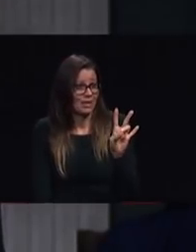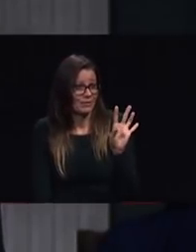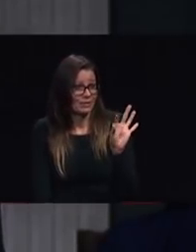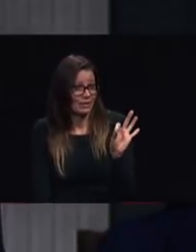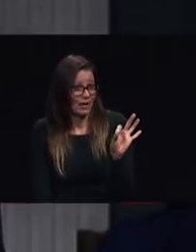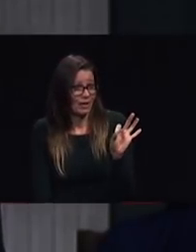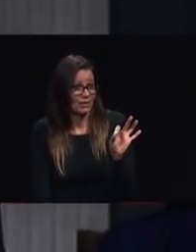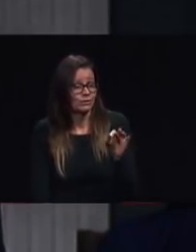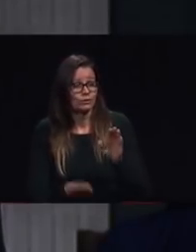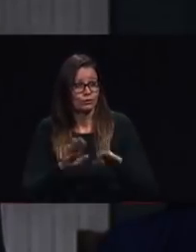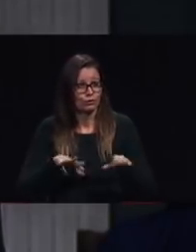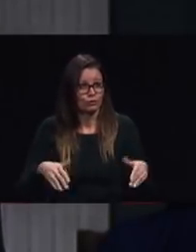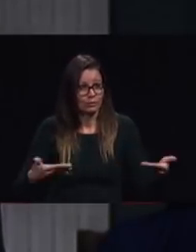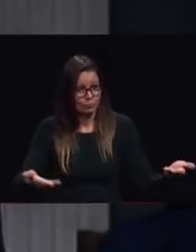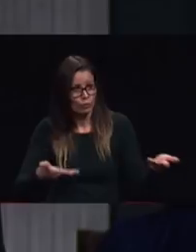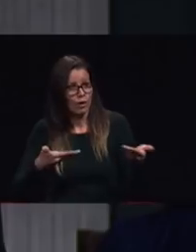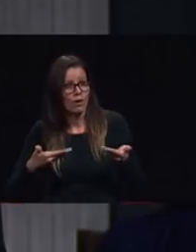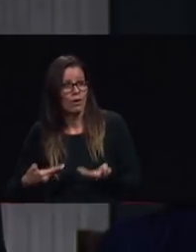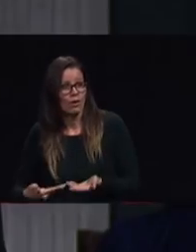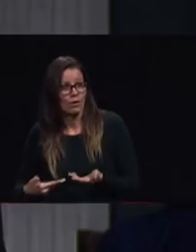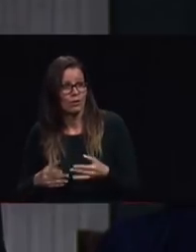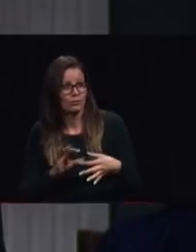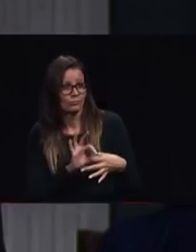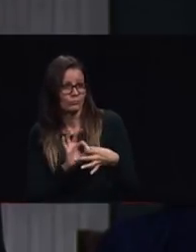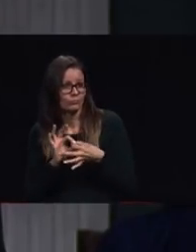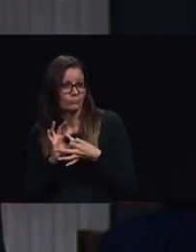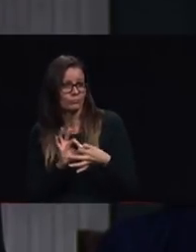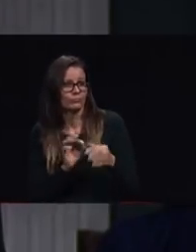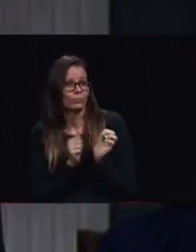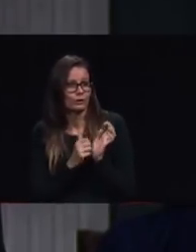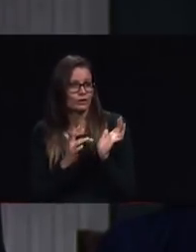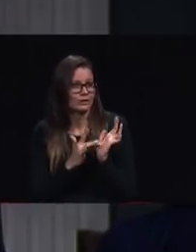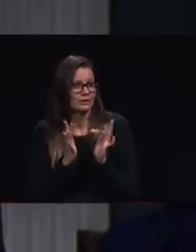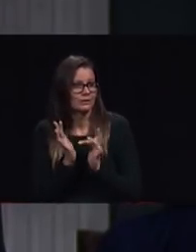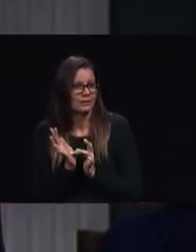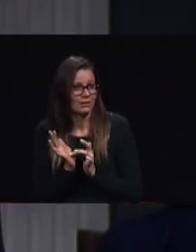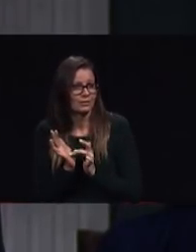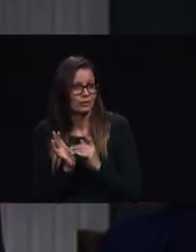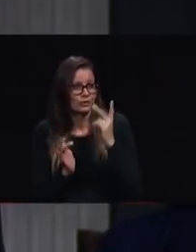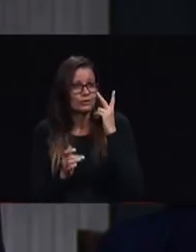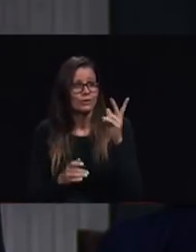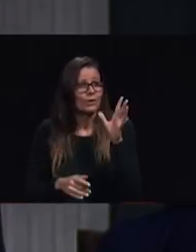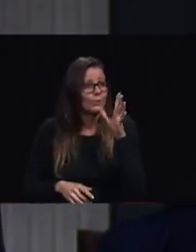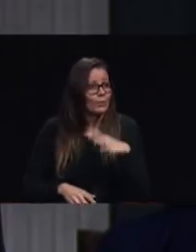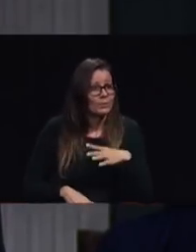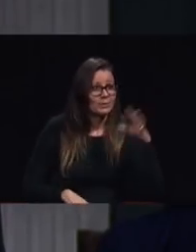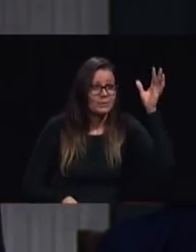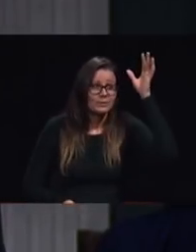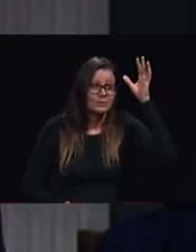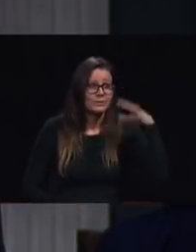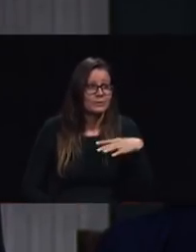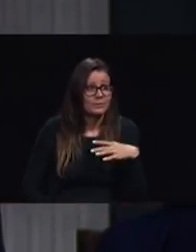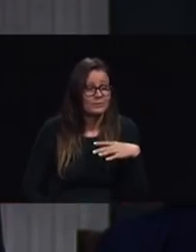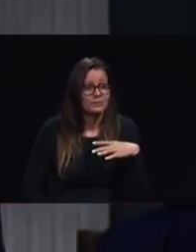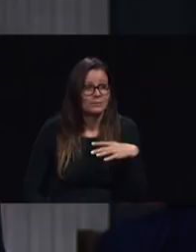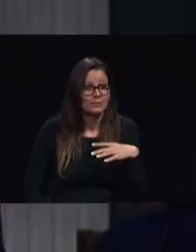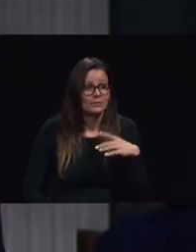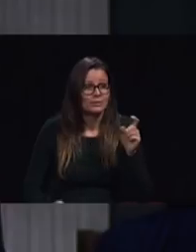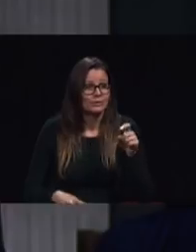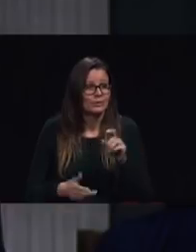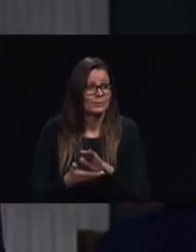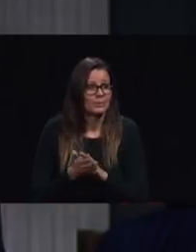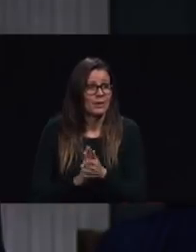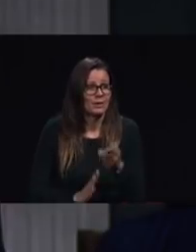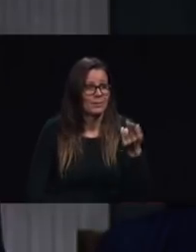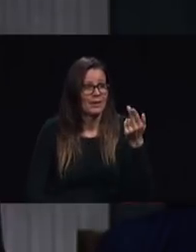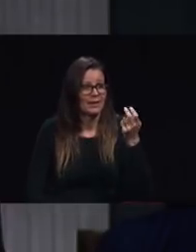were brought in contact with Jesus he saw men and women who should be heirs of the grace and subjects